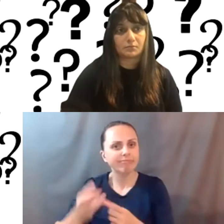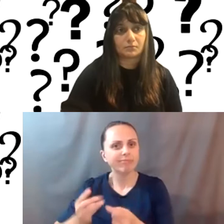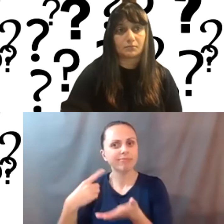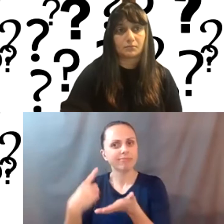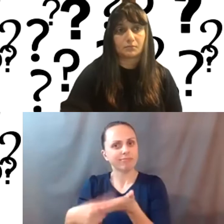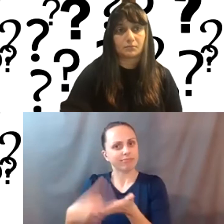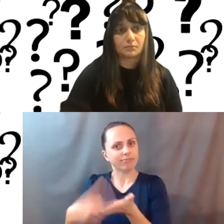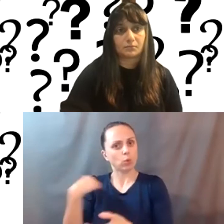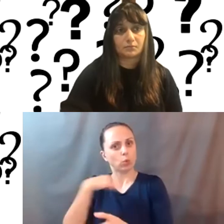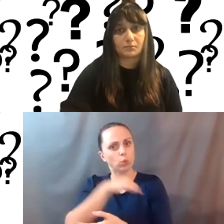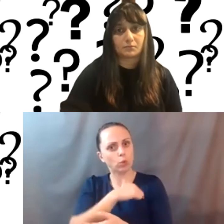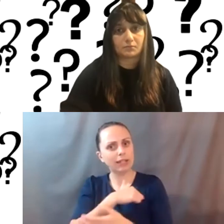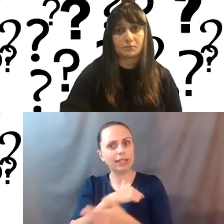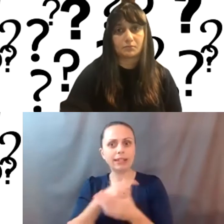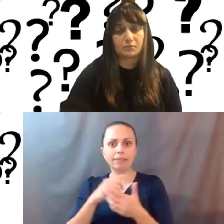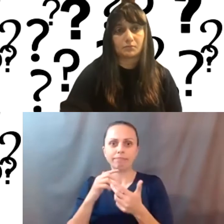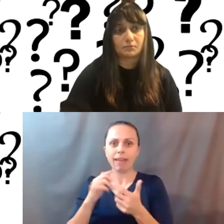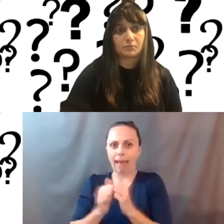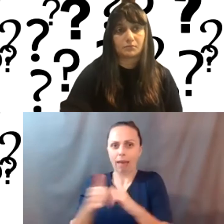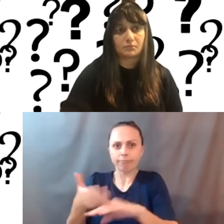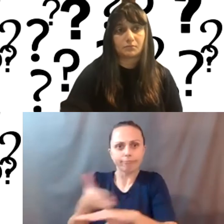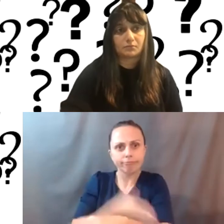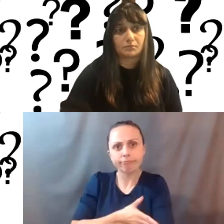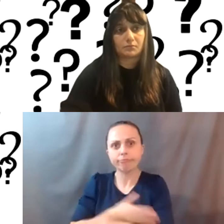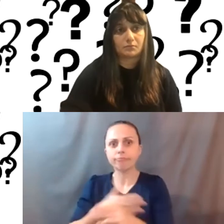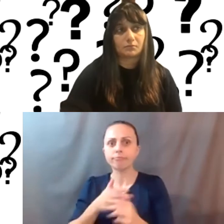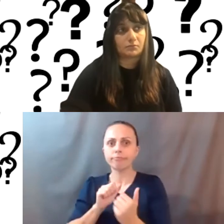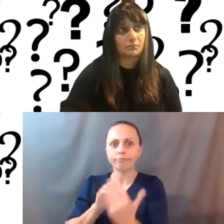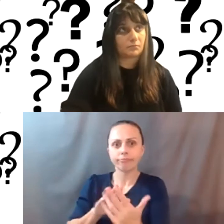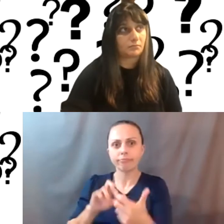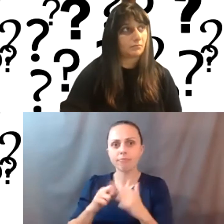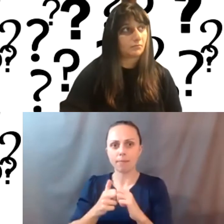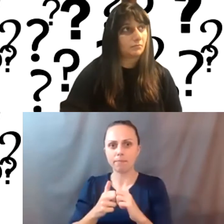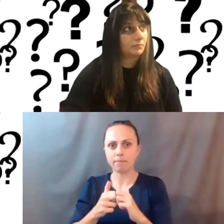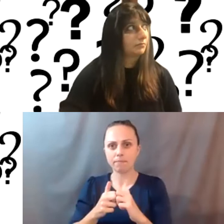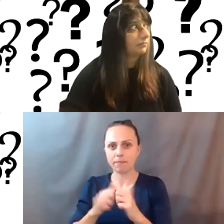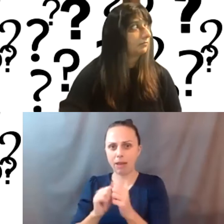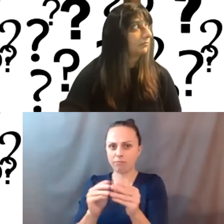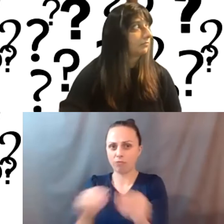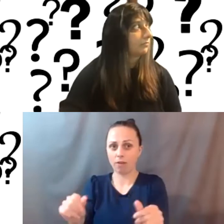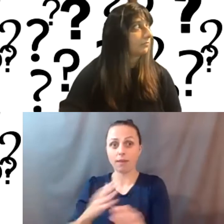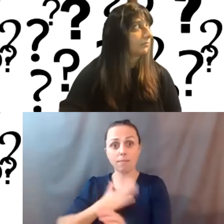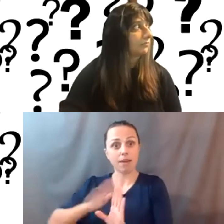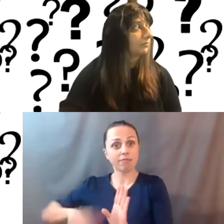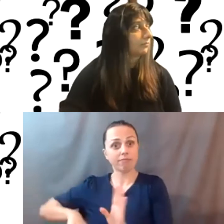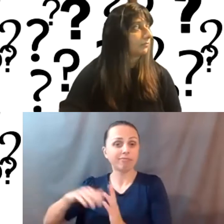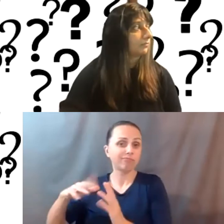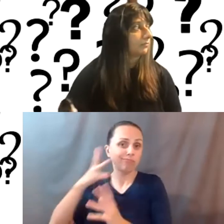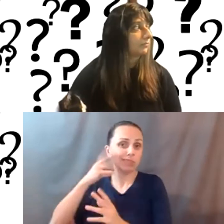need in order to address those things. And so my background is basically